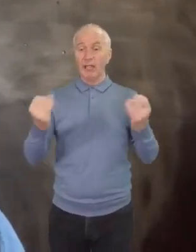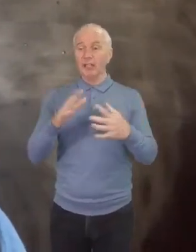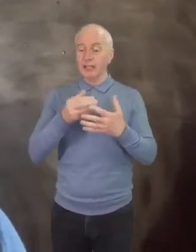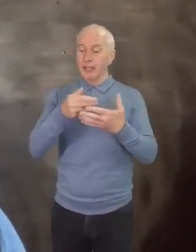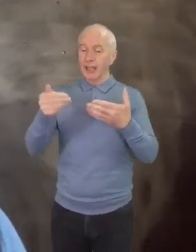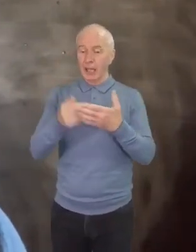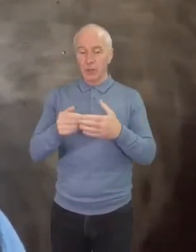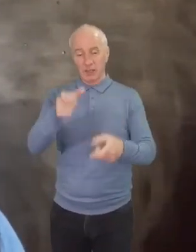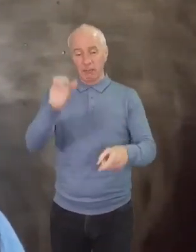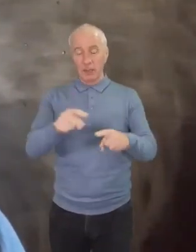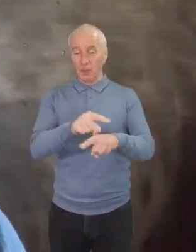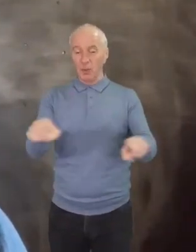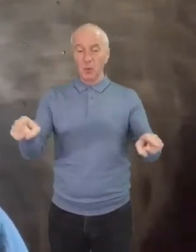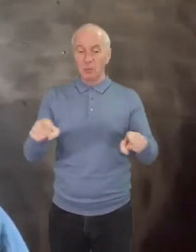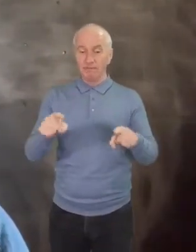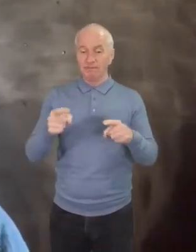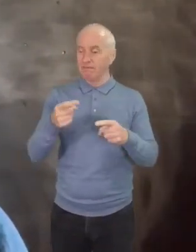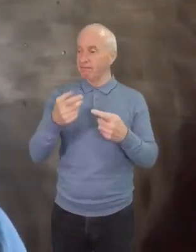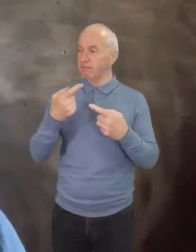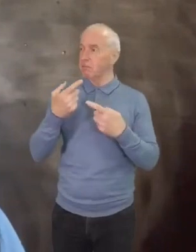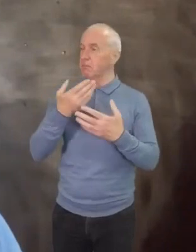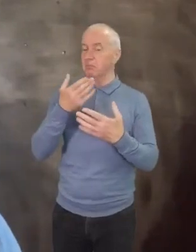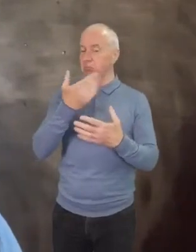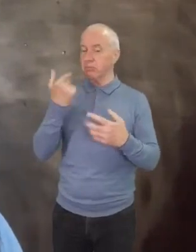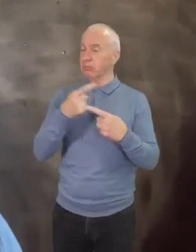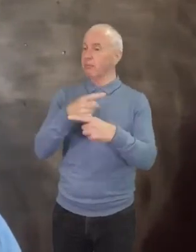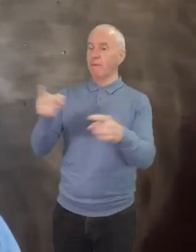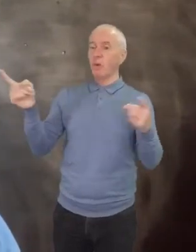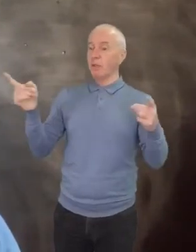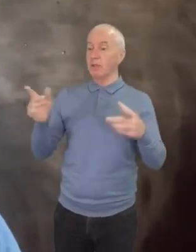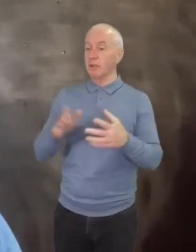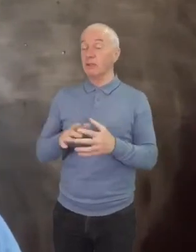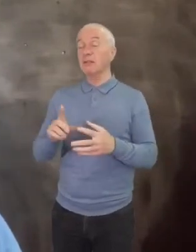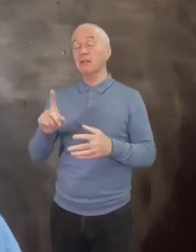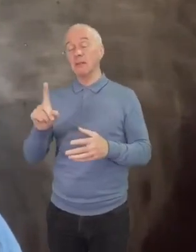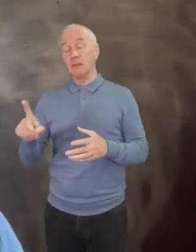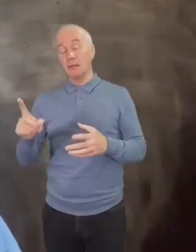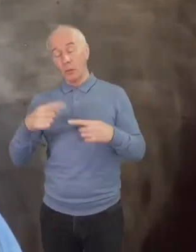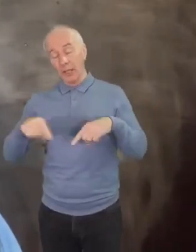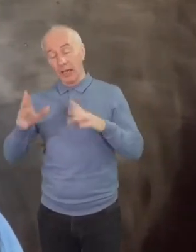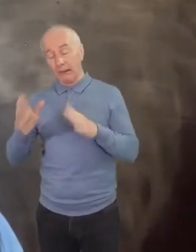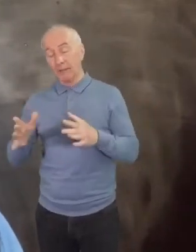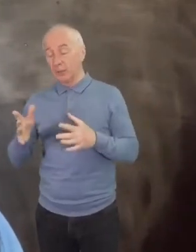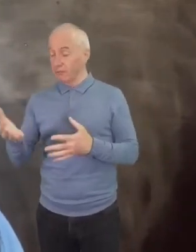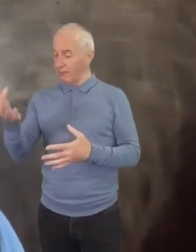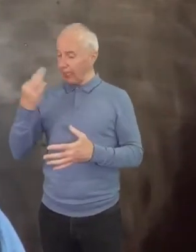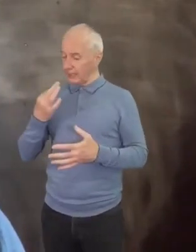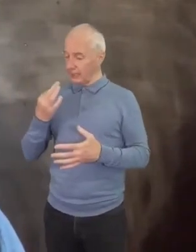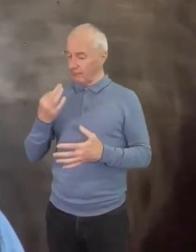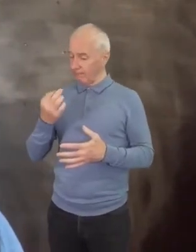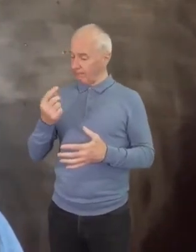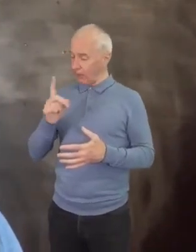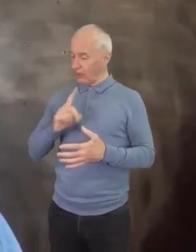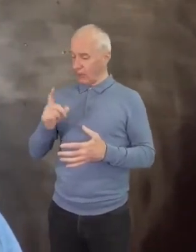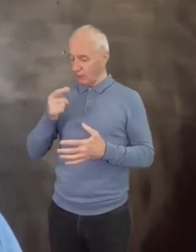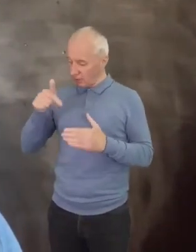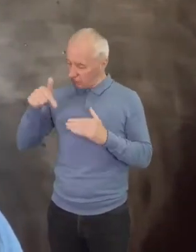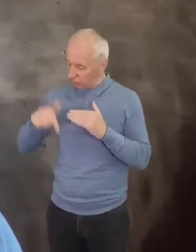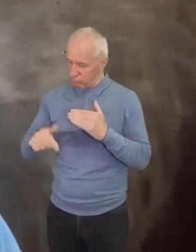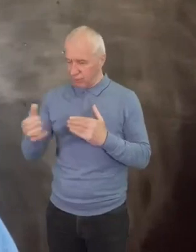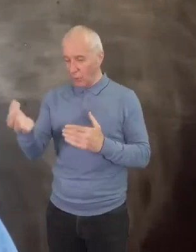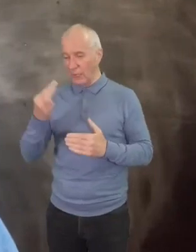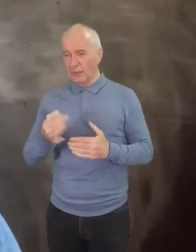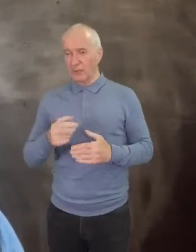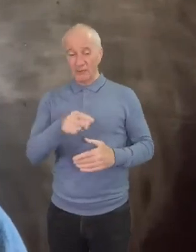But we must ask ourselves a much deeper question. What was so bad that so many suffering people